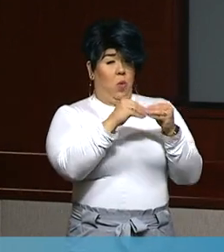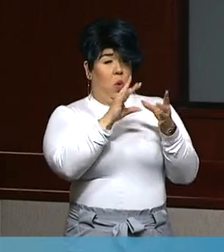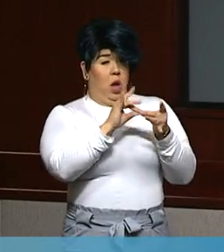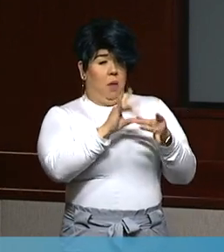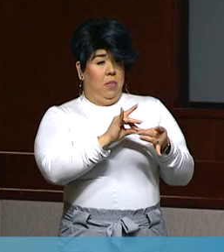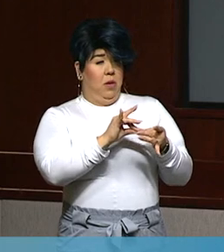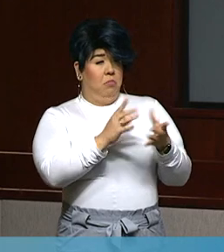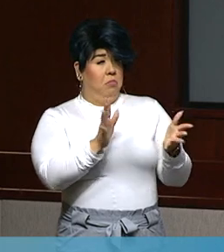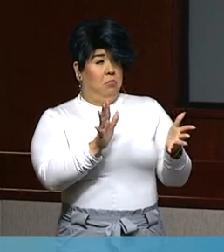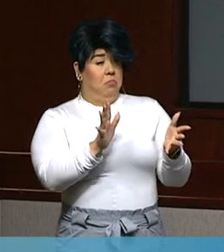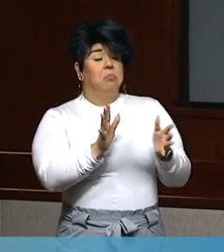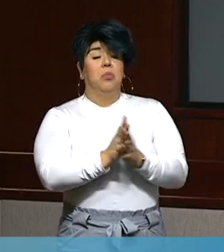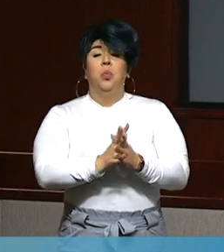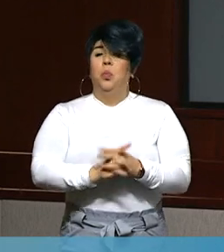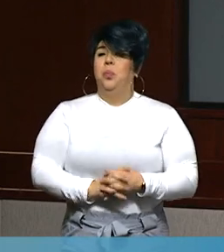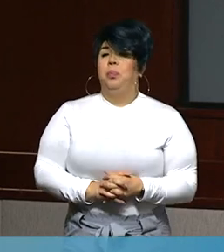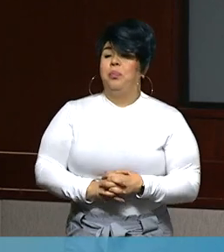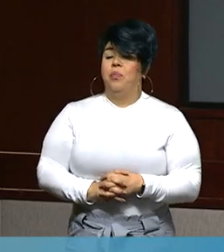Okay. Thank you.